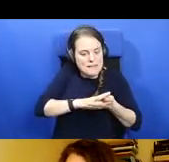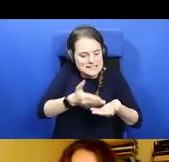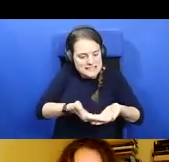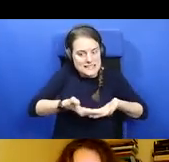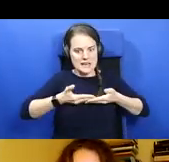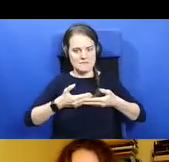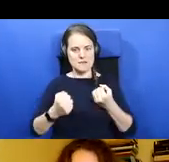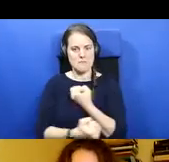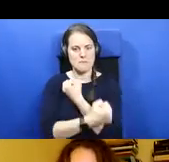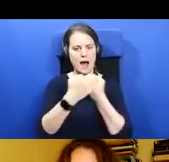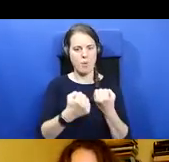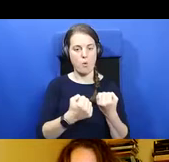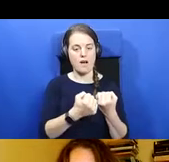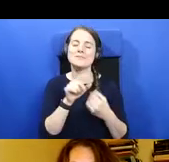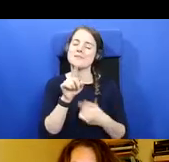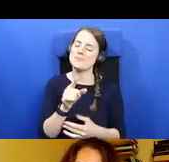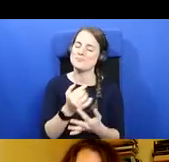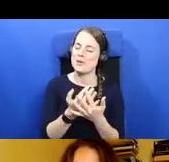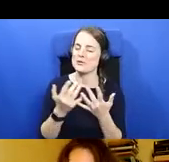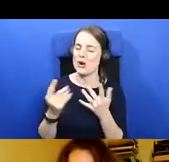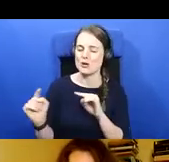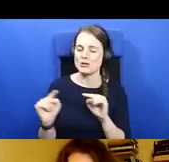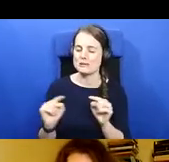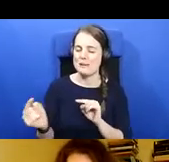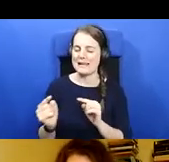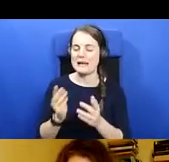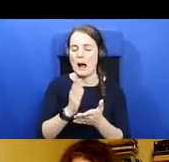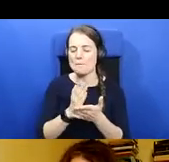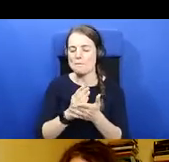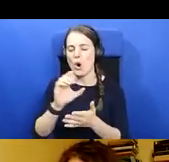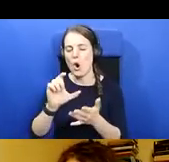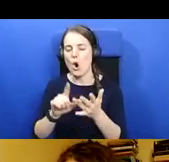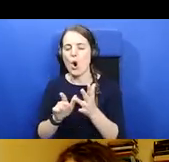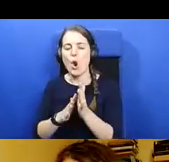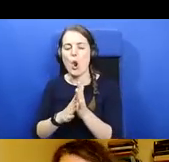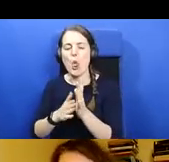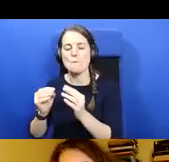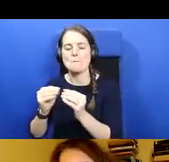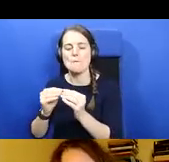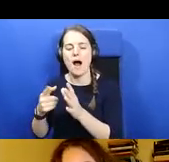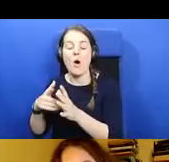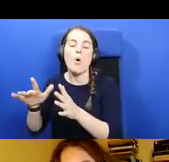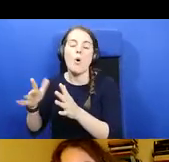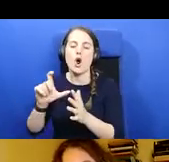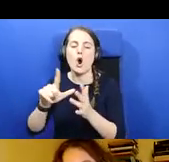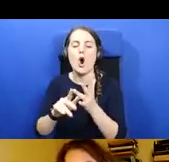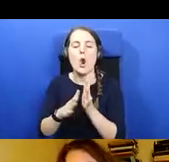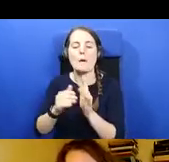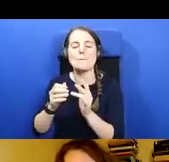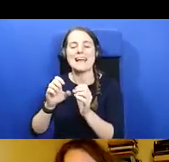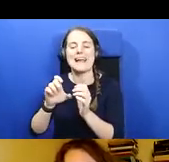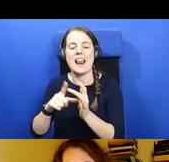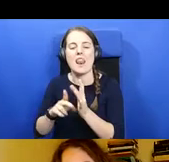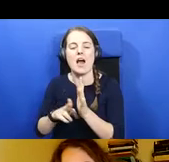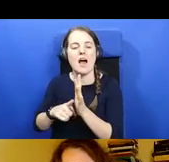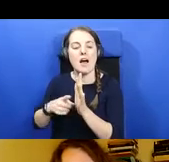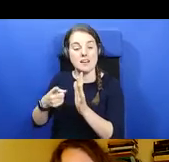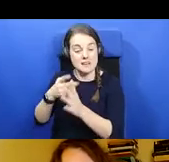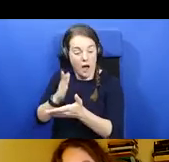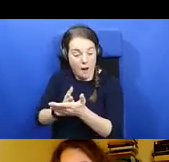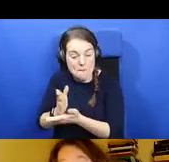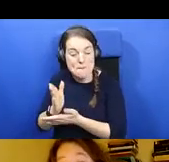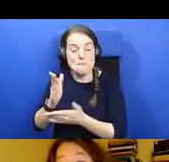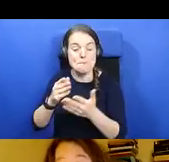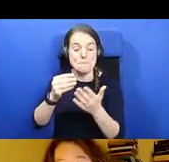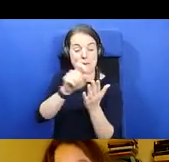Now, there's been a lot of debate about whether Columba is indeed or Columba is the scribe of the manuscript. I suppose the most we can say is,